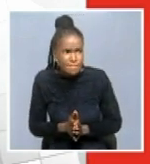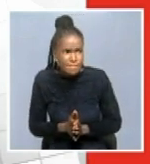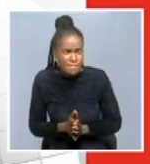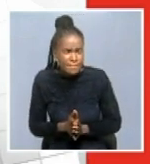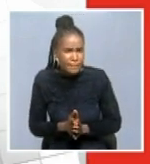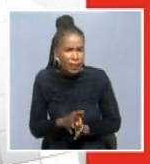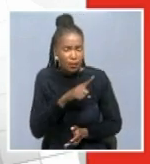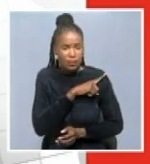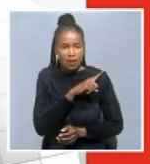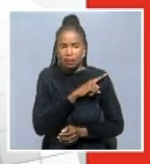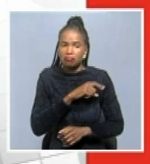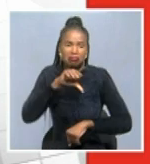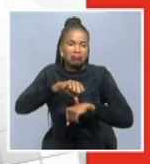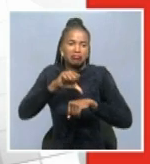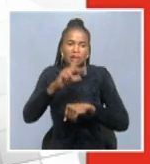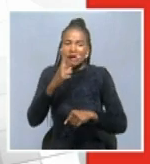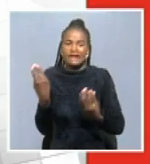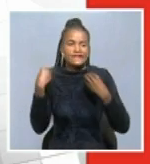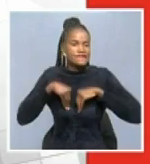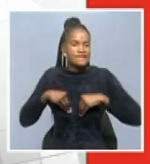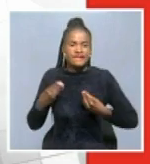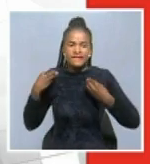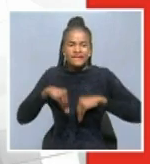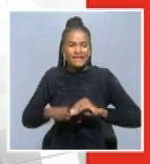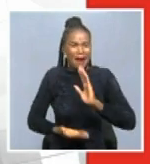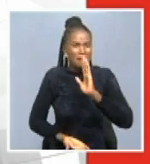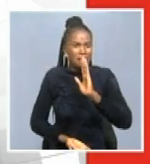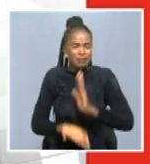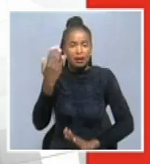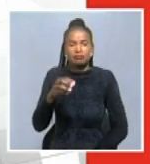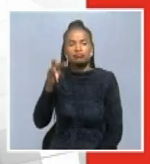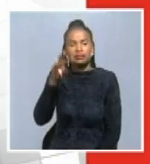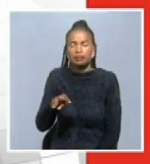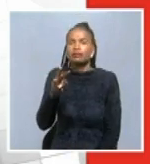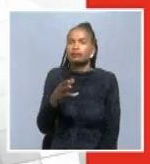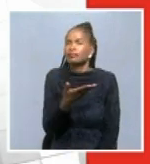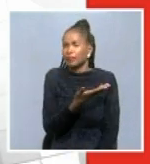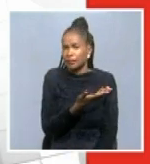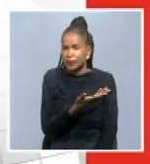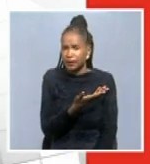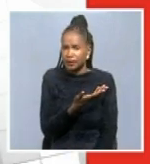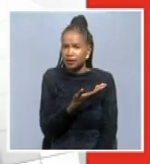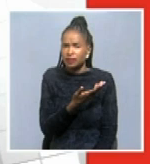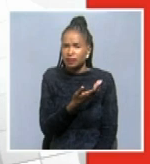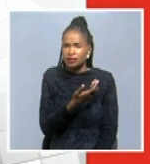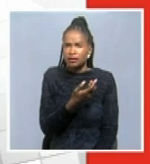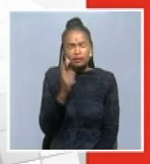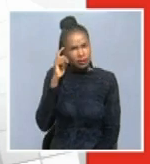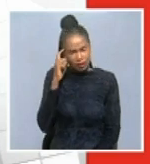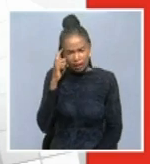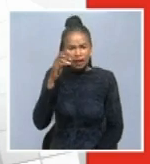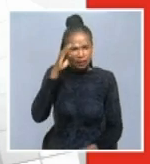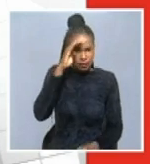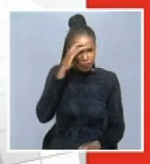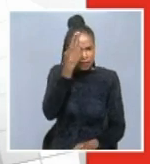are getting positive. And that is now why we are getting back into the strategies to show, to, to, to, make more space